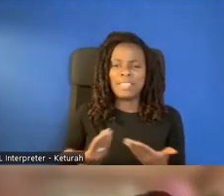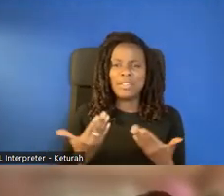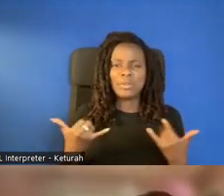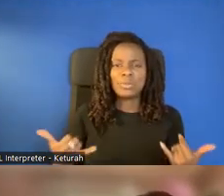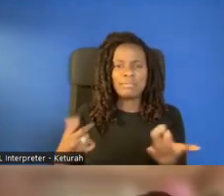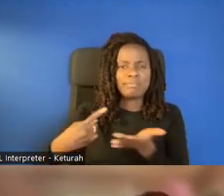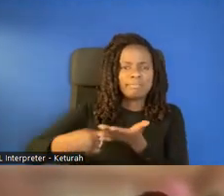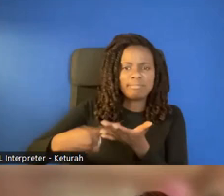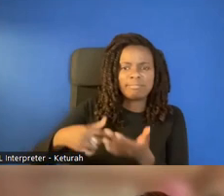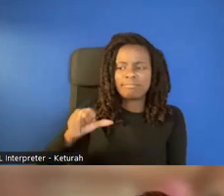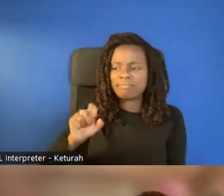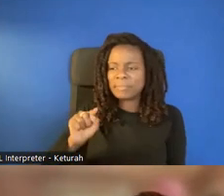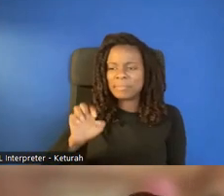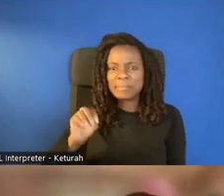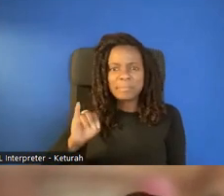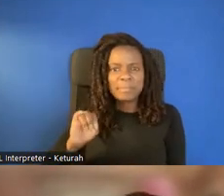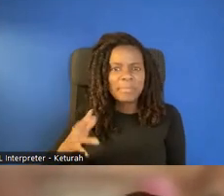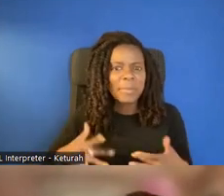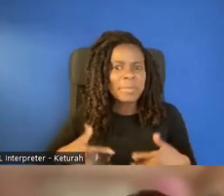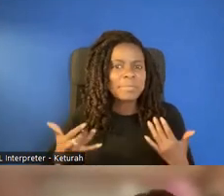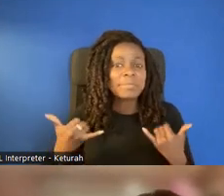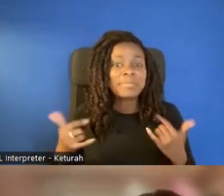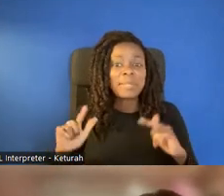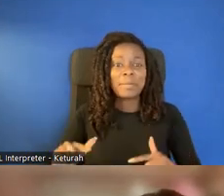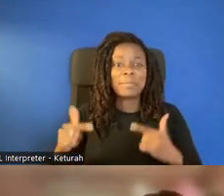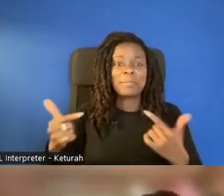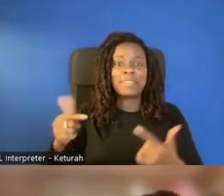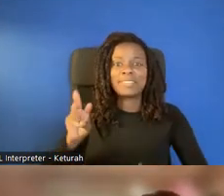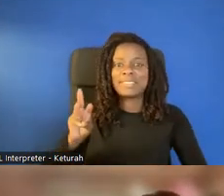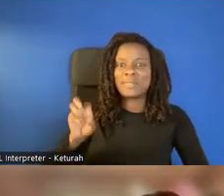STEMI. And I'm going to pass it now to Wendy.